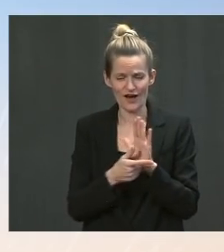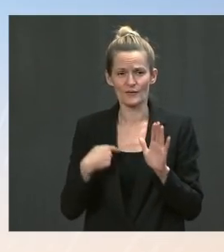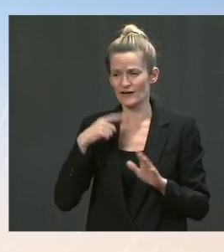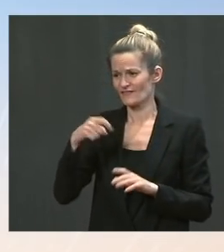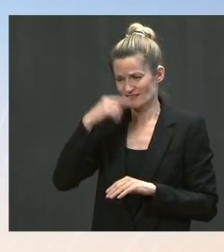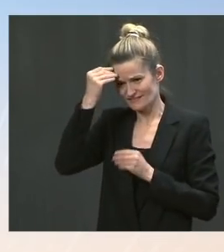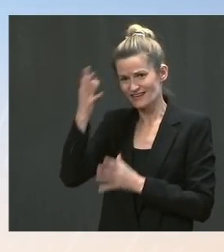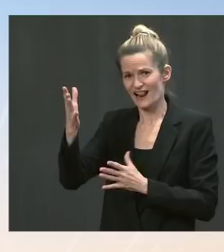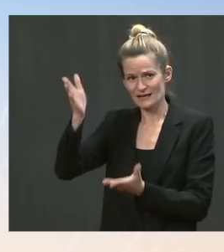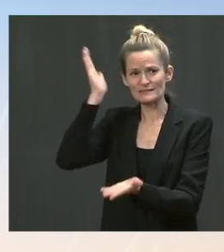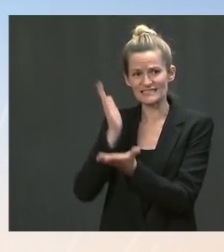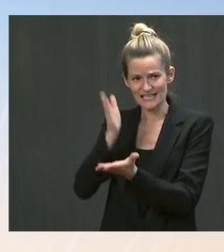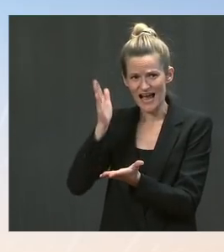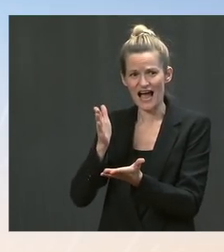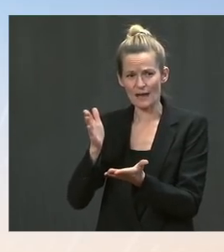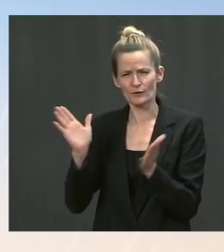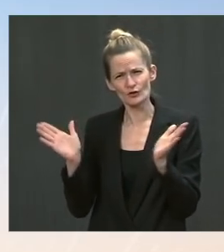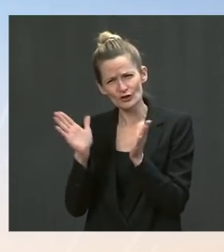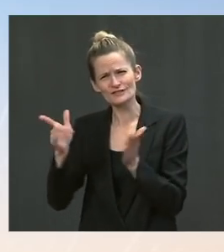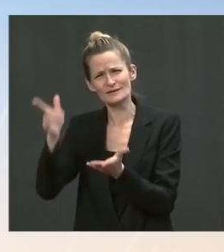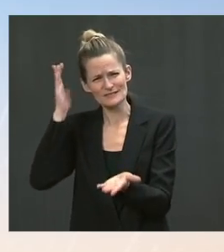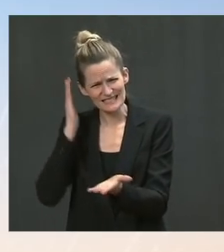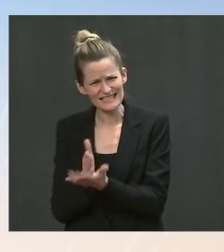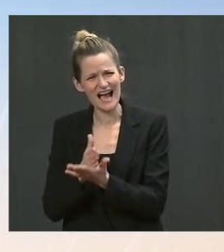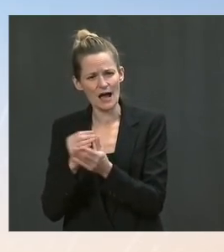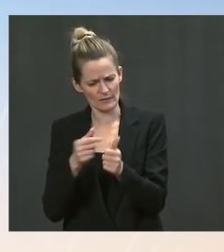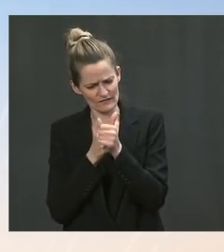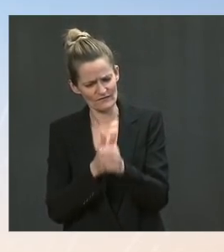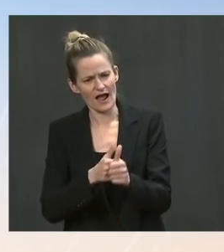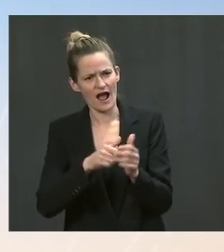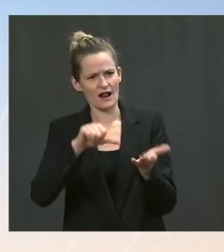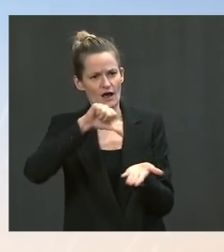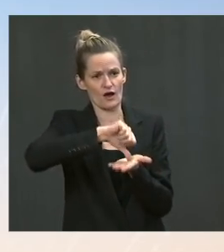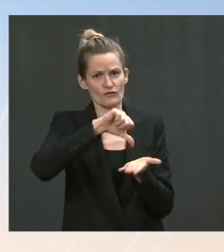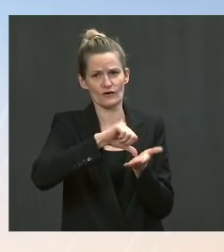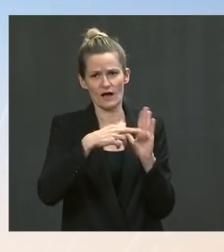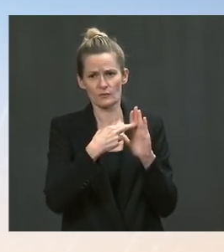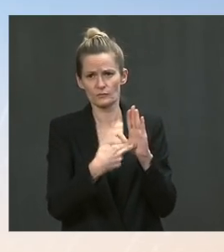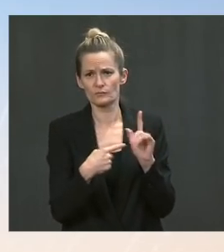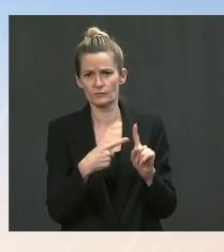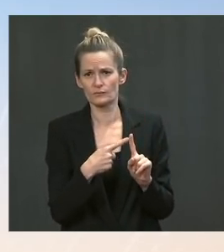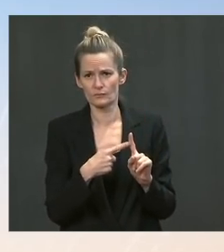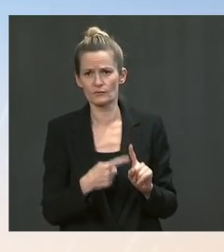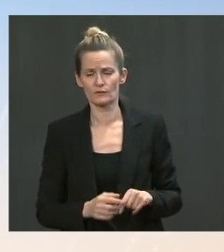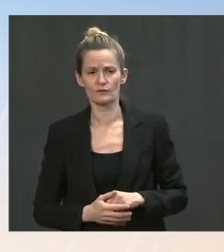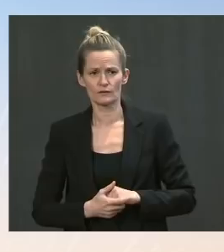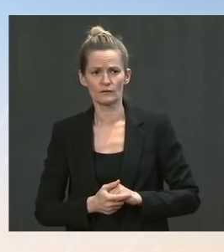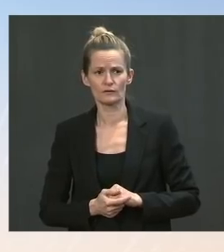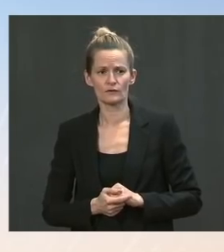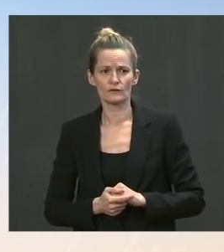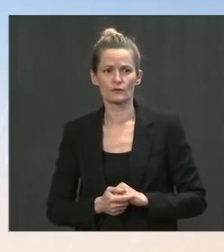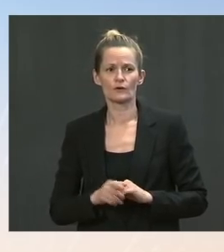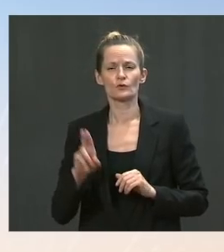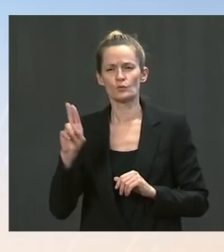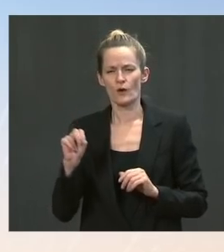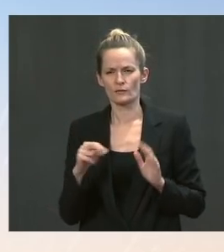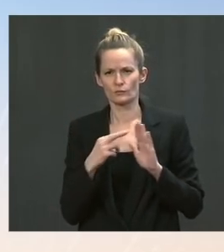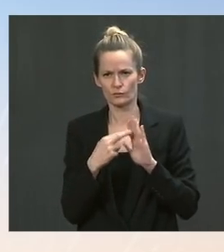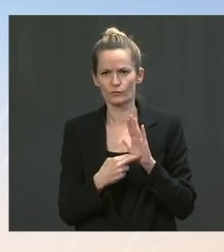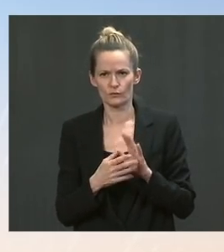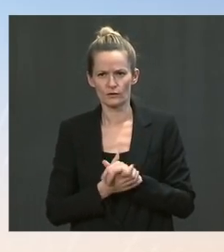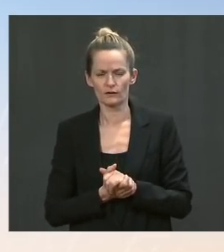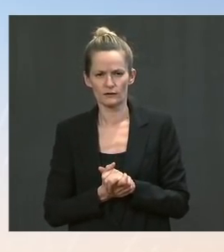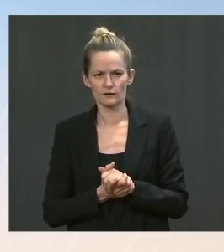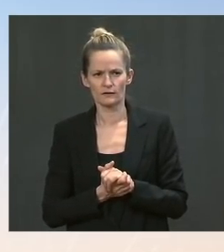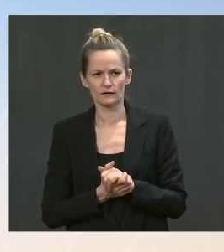U.N. Security Council resolutions. We know, as you noted, there is going to be some conversation up there. We call on all parties to play a constructive